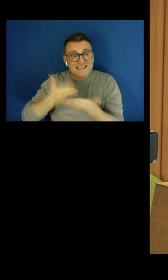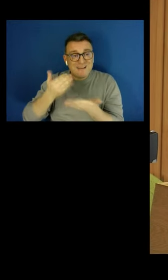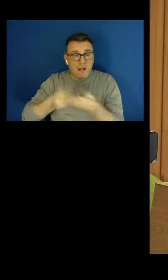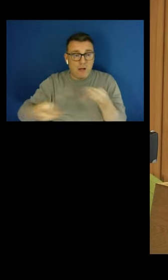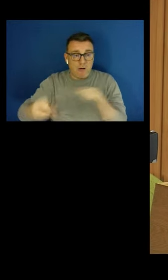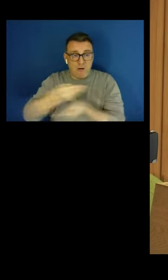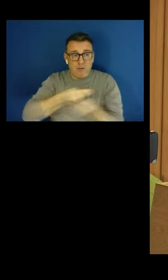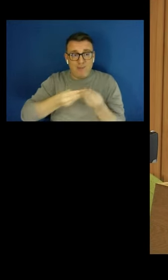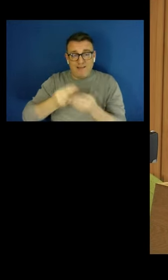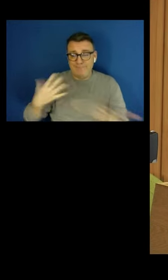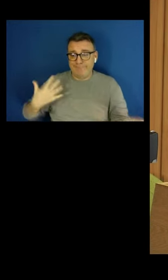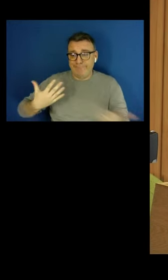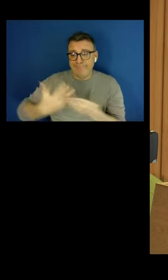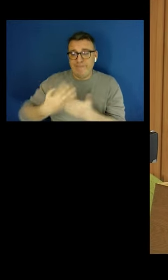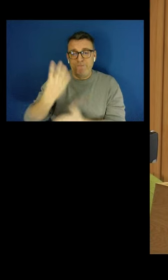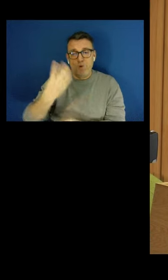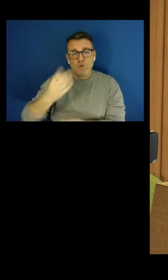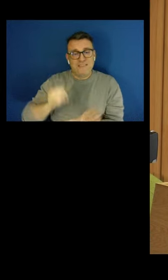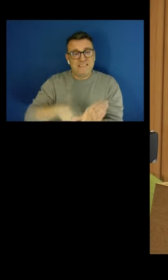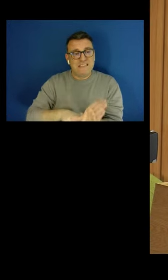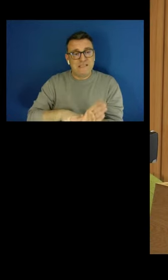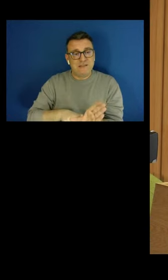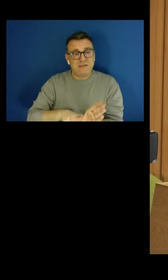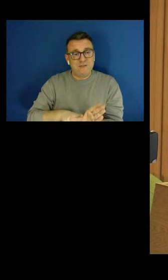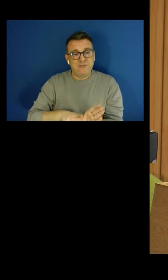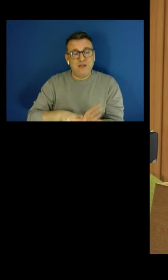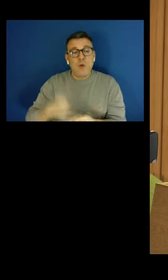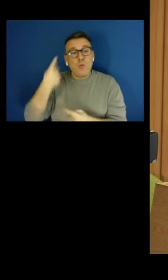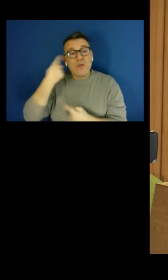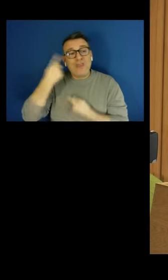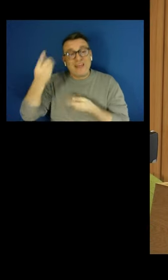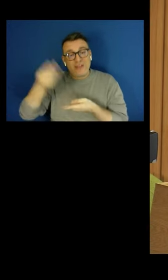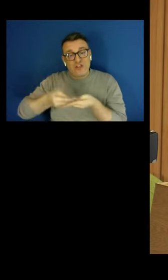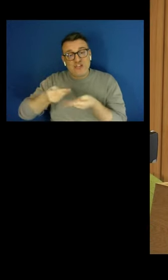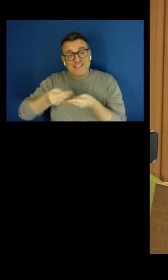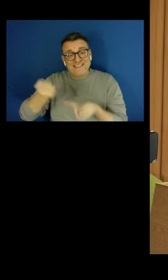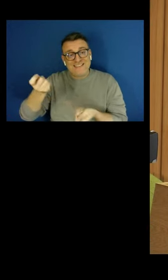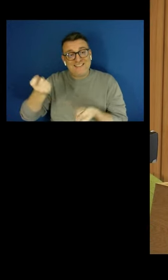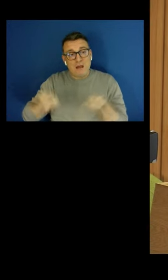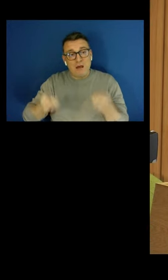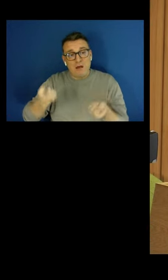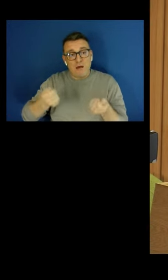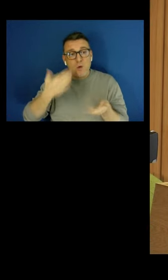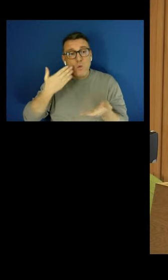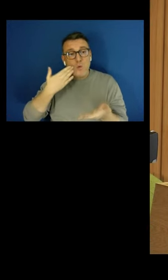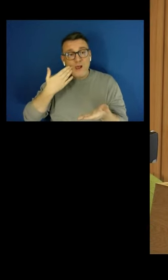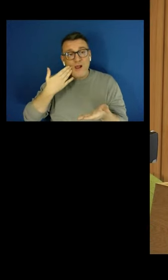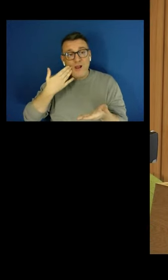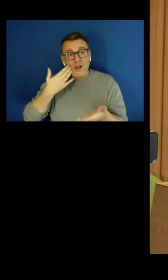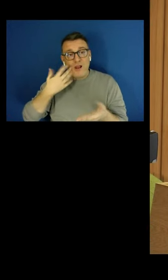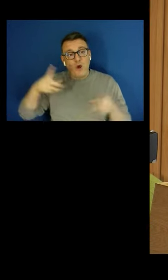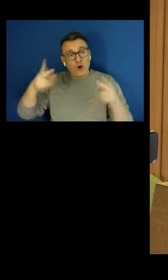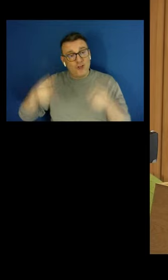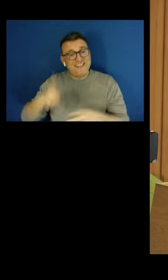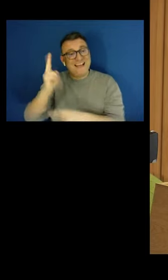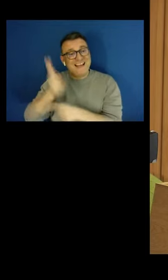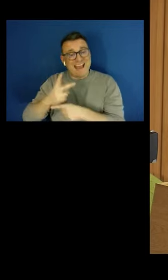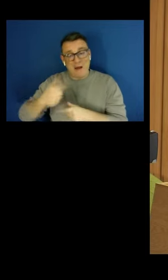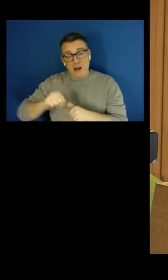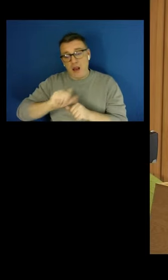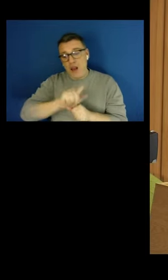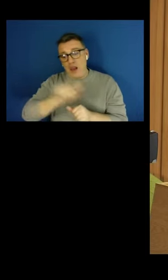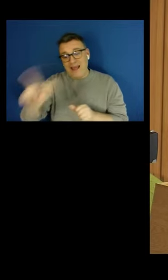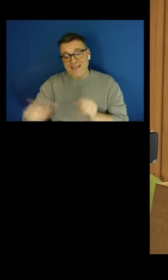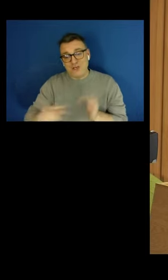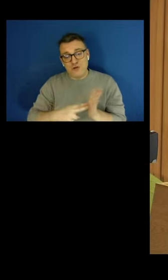reports that the Chancellor will cut them further in real terms later this month. In an inquiry into